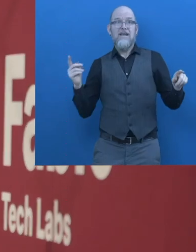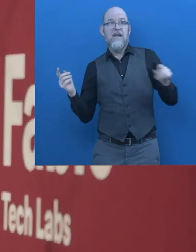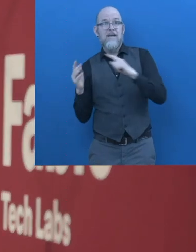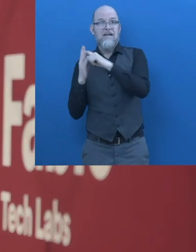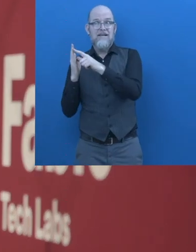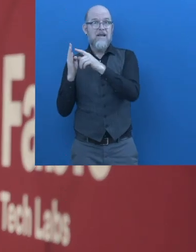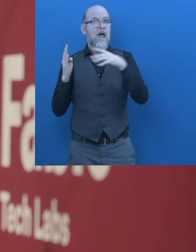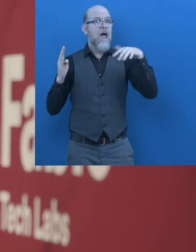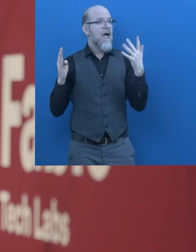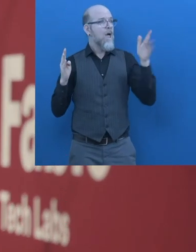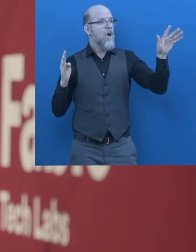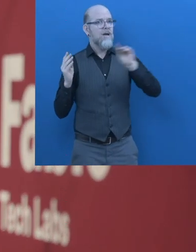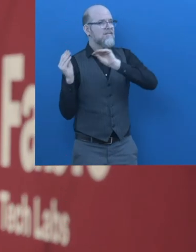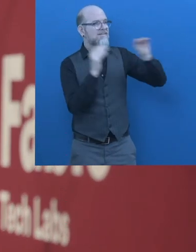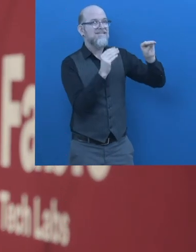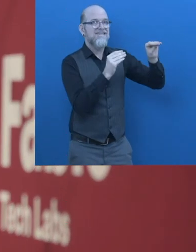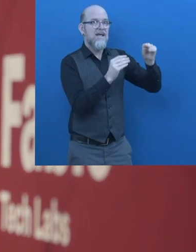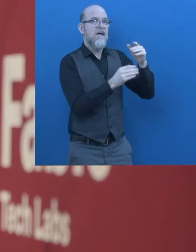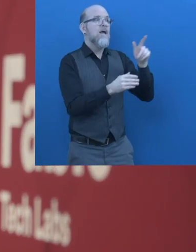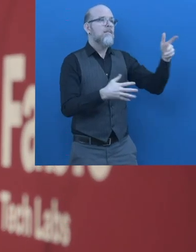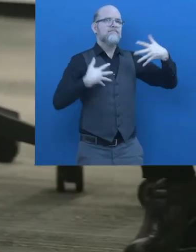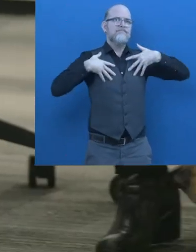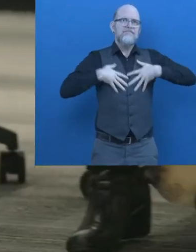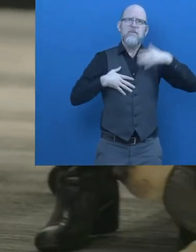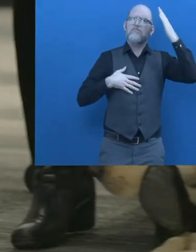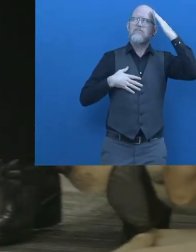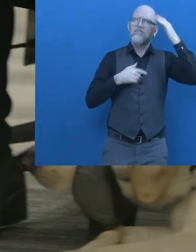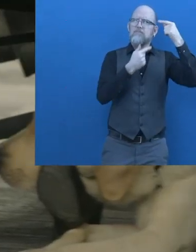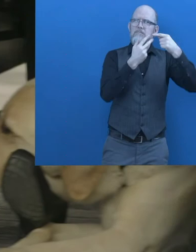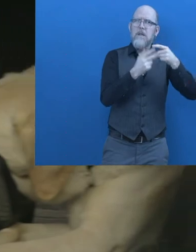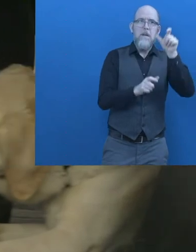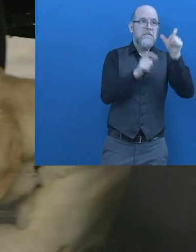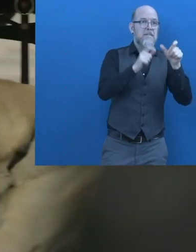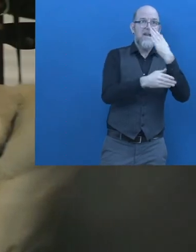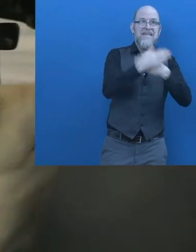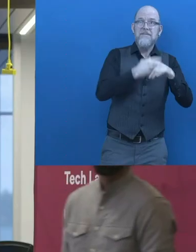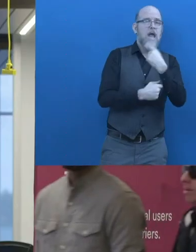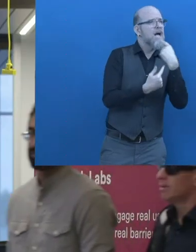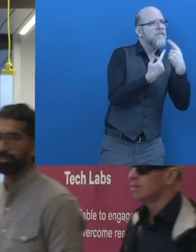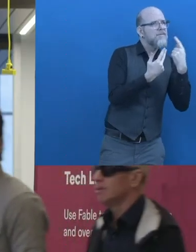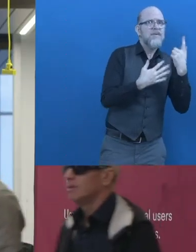can embed the voices of people with disabilities in their processes and on a regular basis.